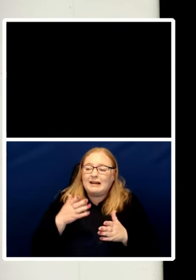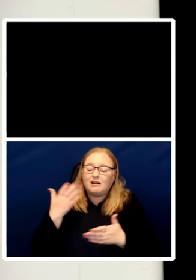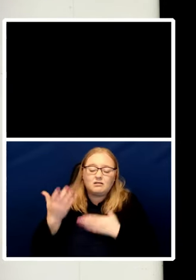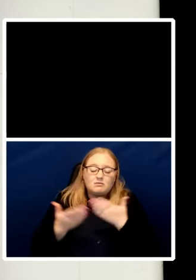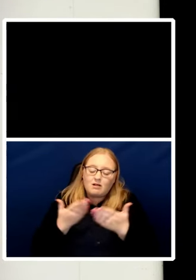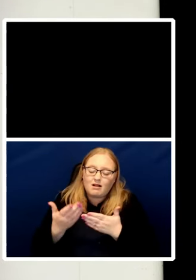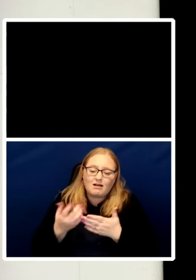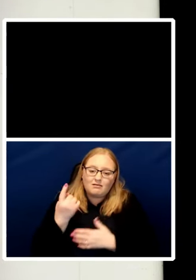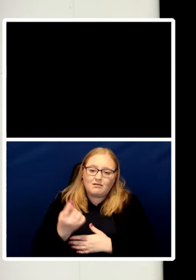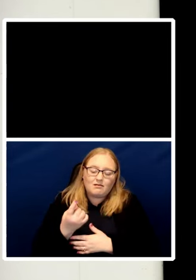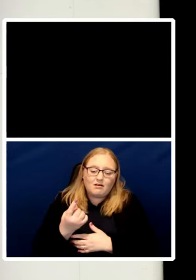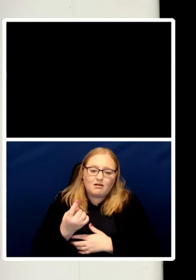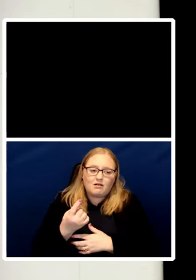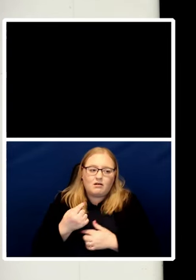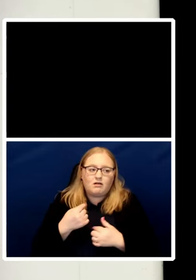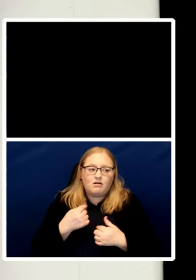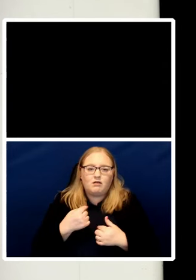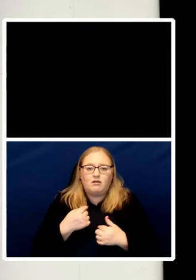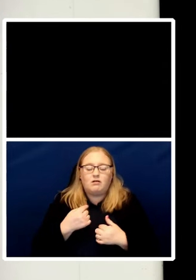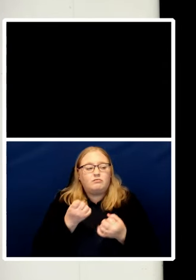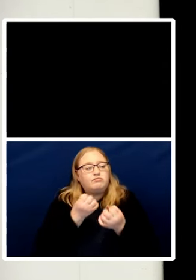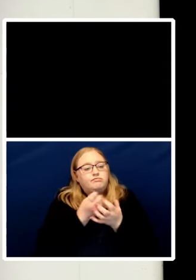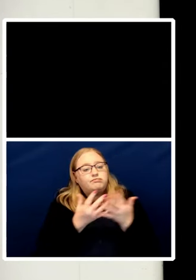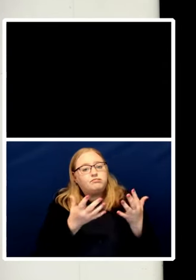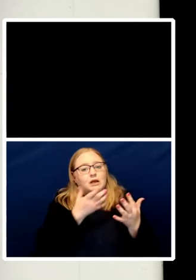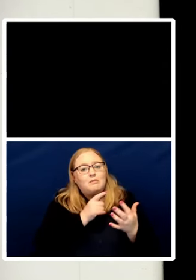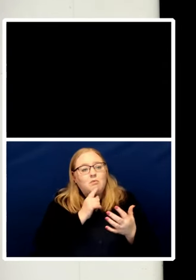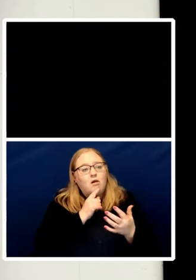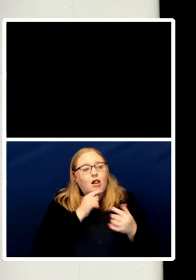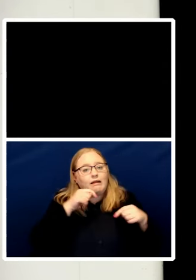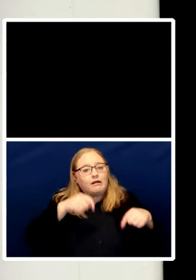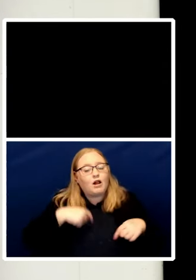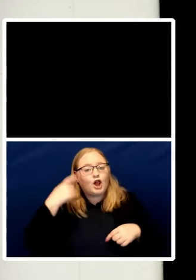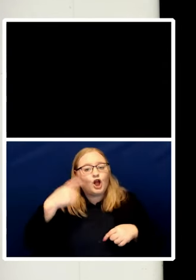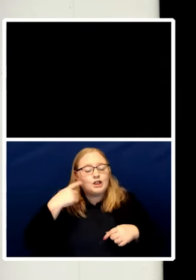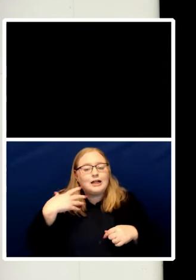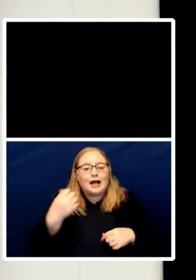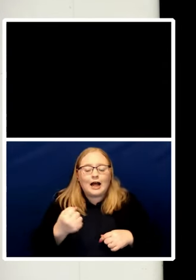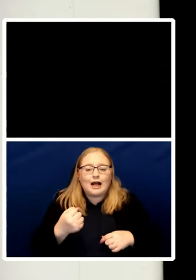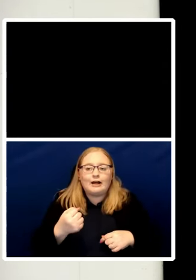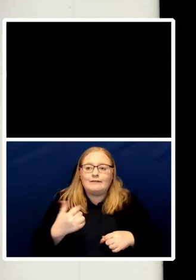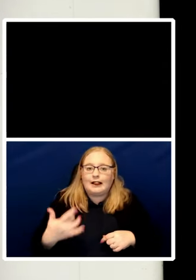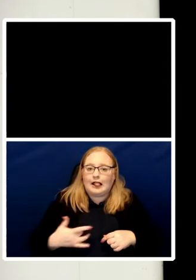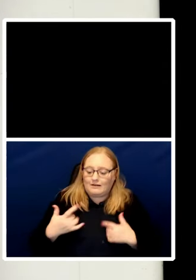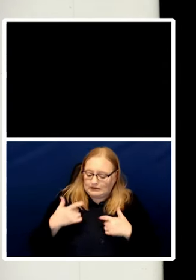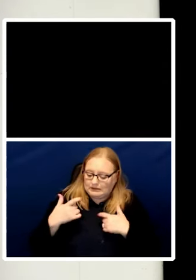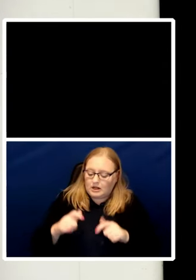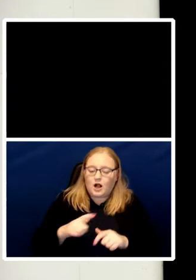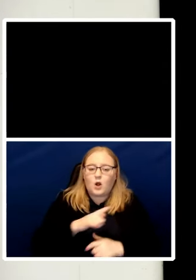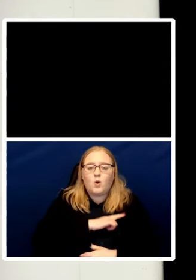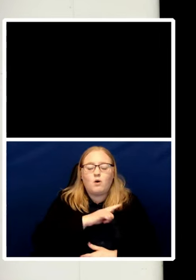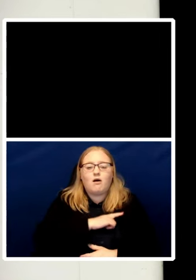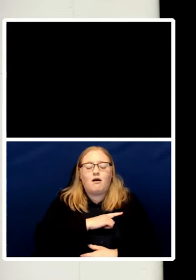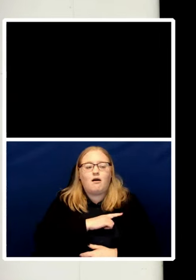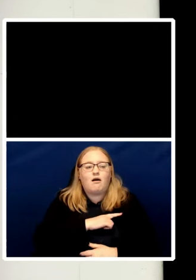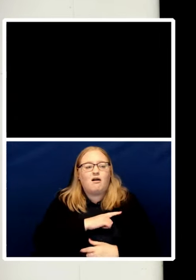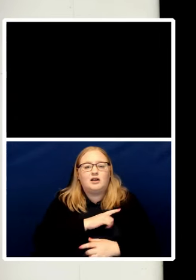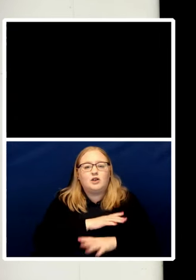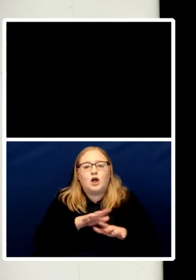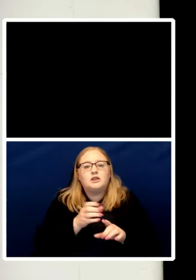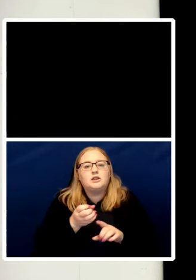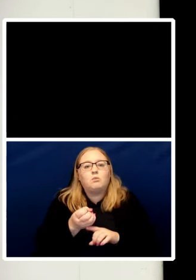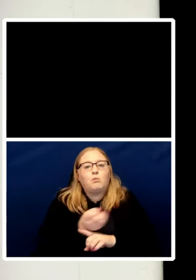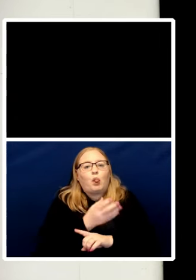many many Londoners are alive today and not poisoned by pollution as a win many of his